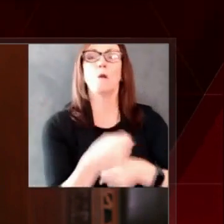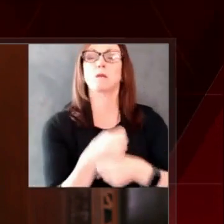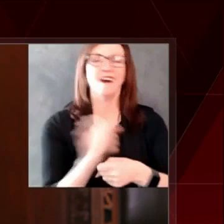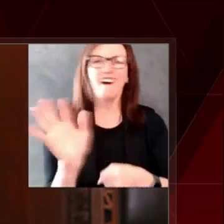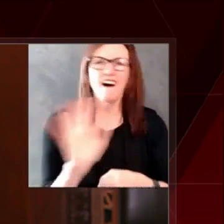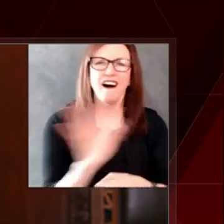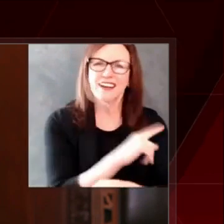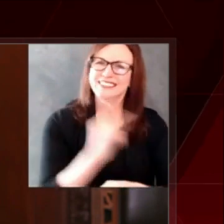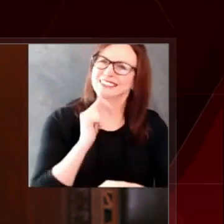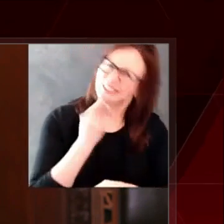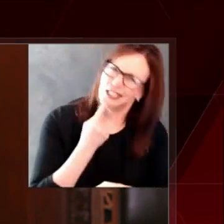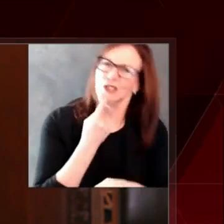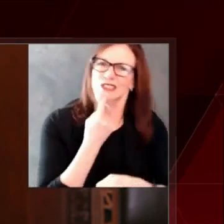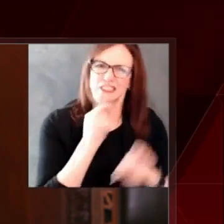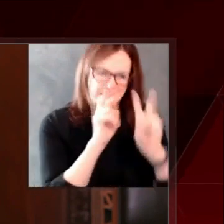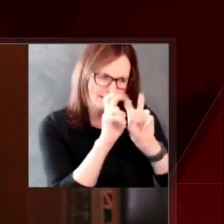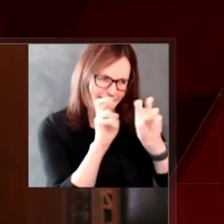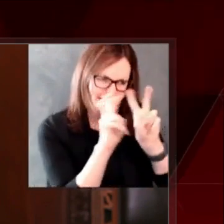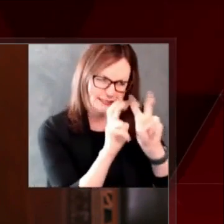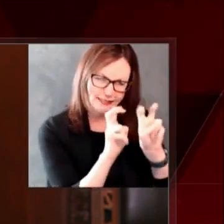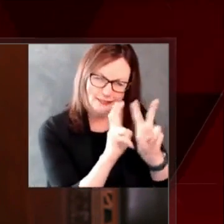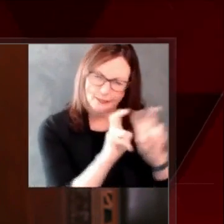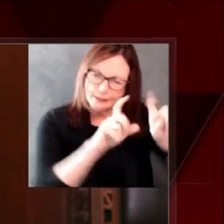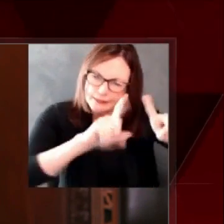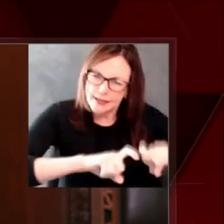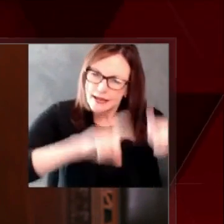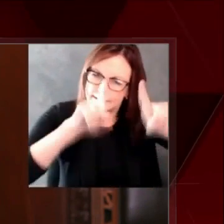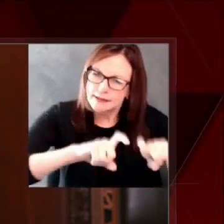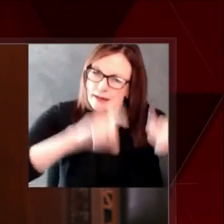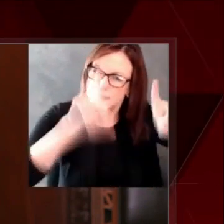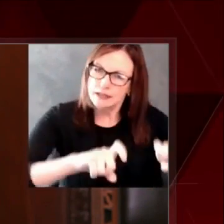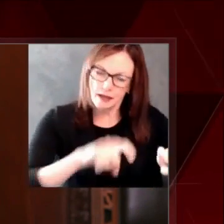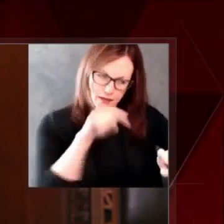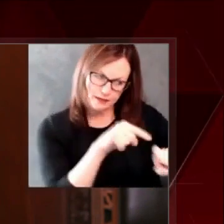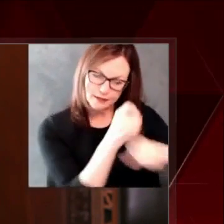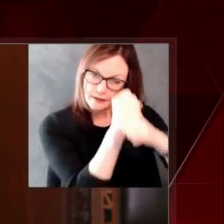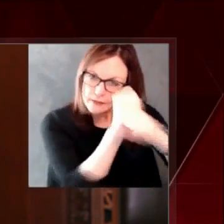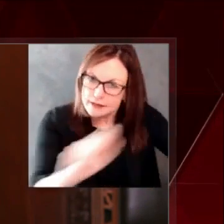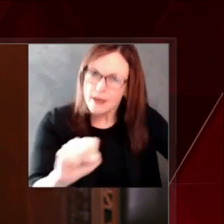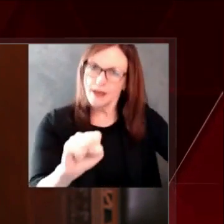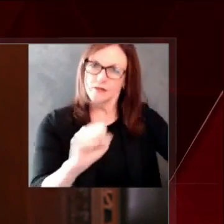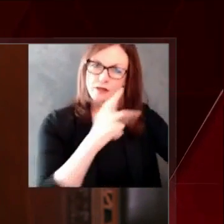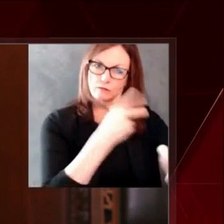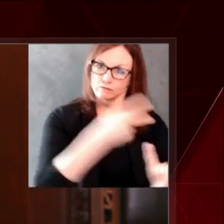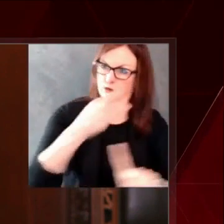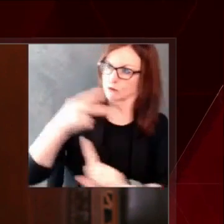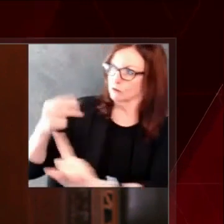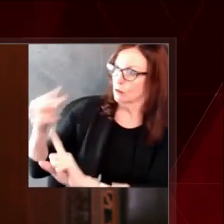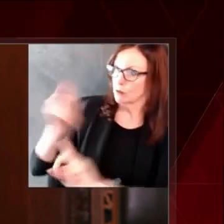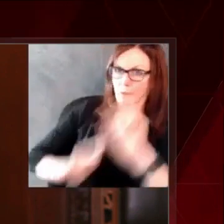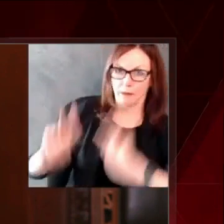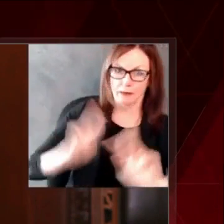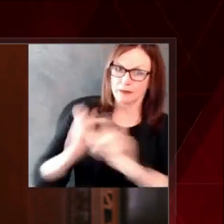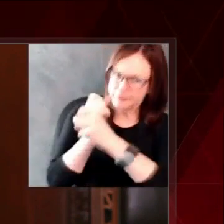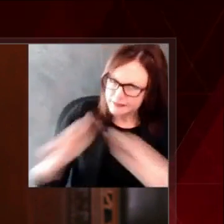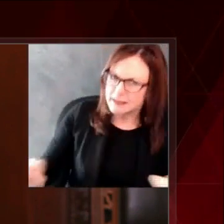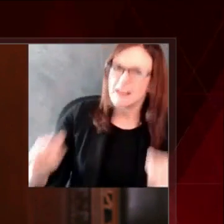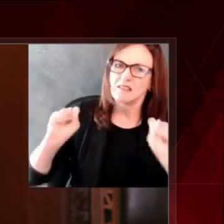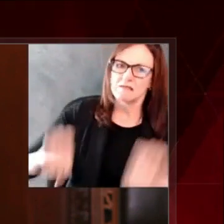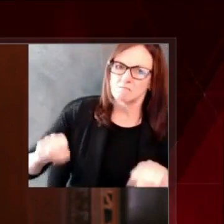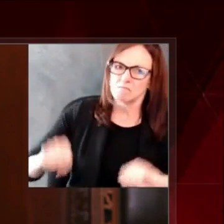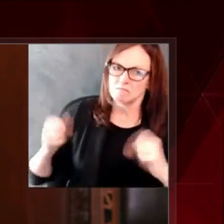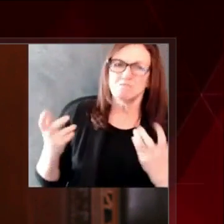vaccine program. As the state receives more vaccine over the coming weeks and months, we will continue to follow the